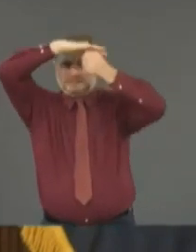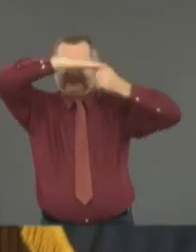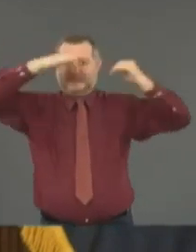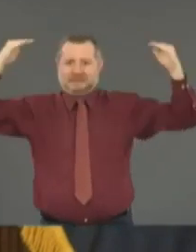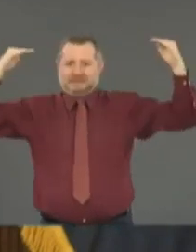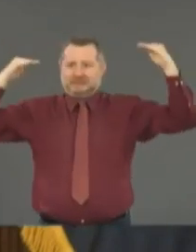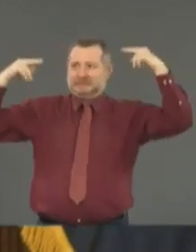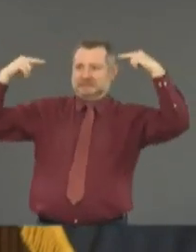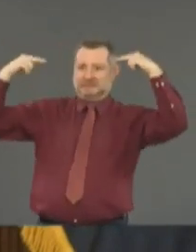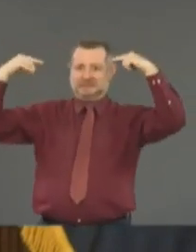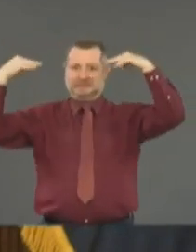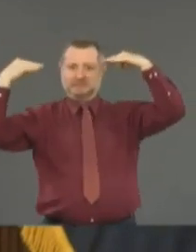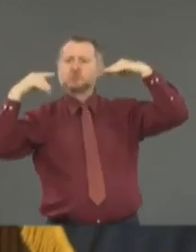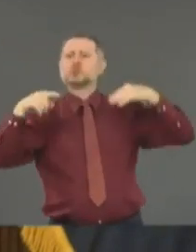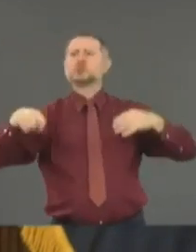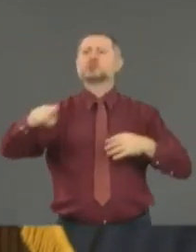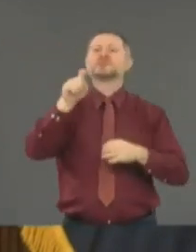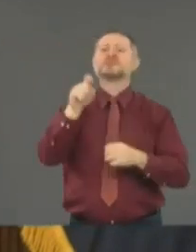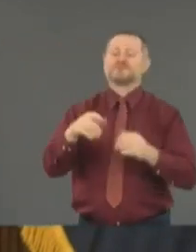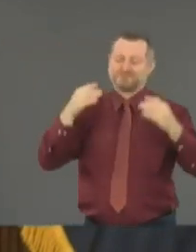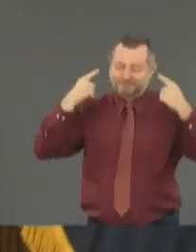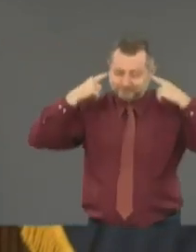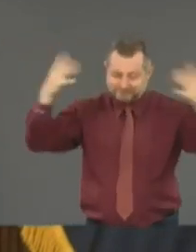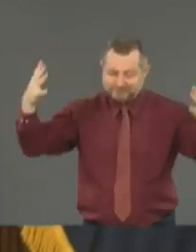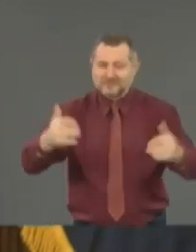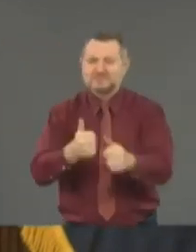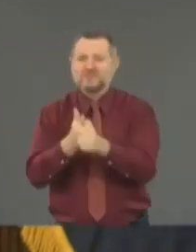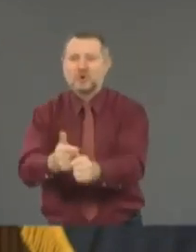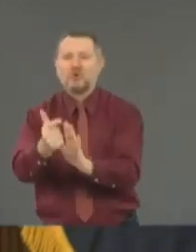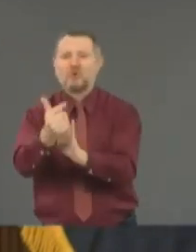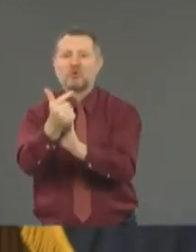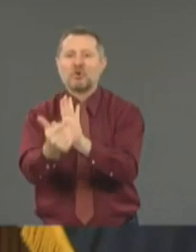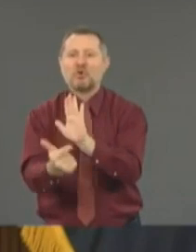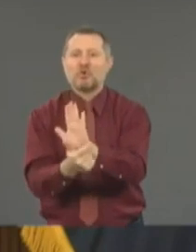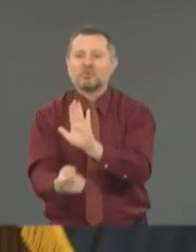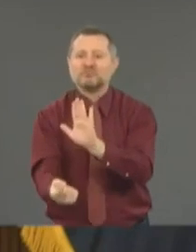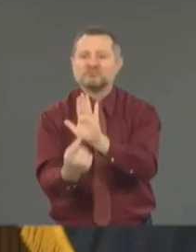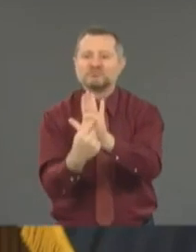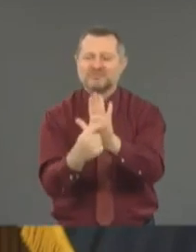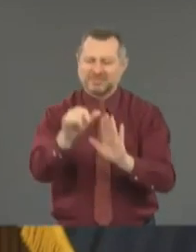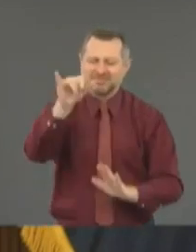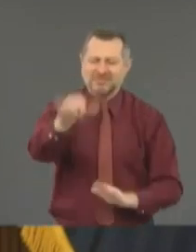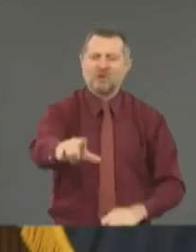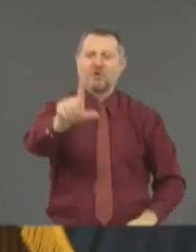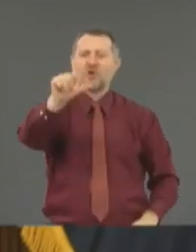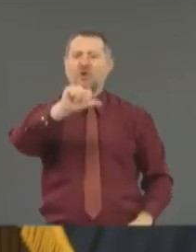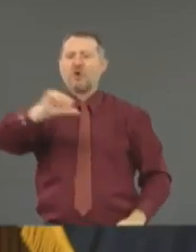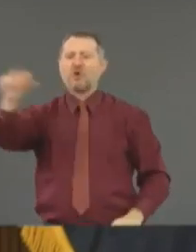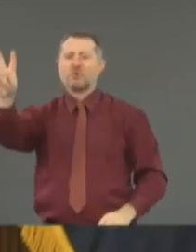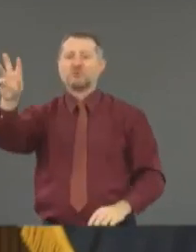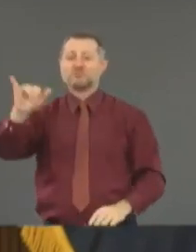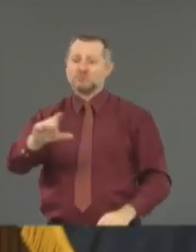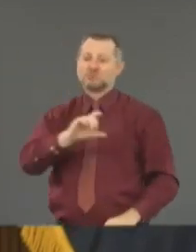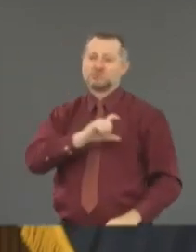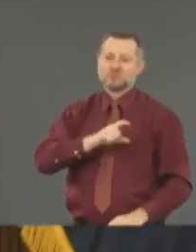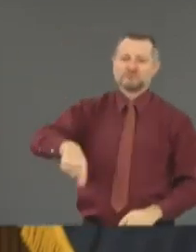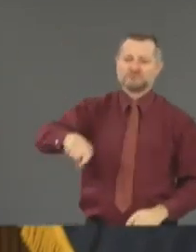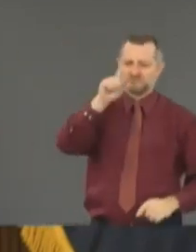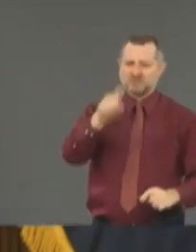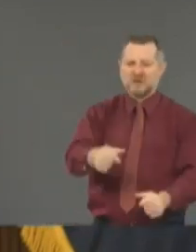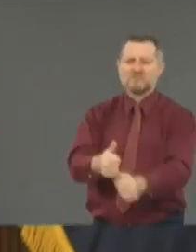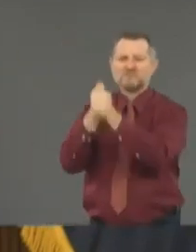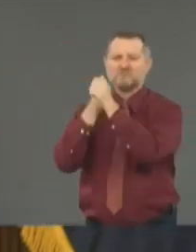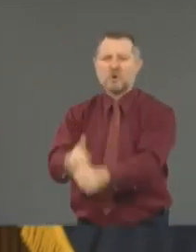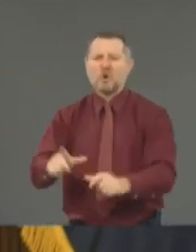the law as the law. Police enforce the law. You can't, police have to do